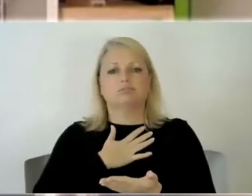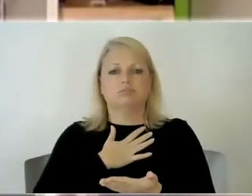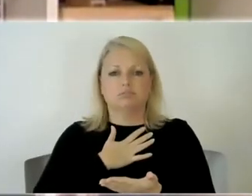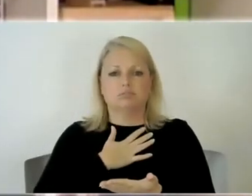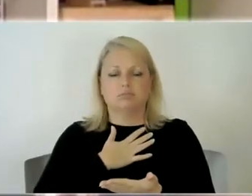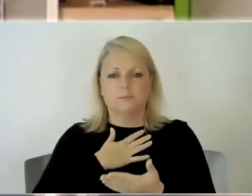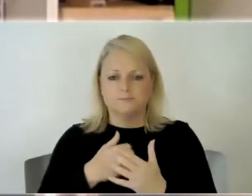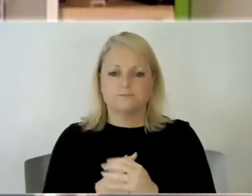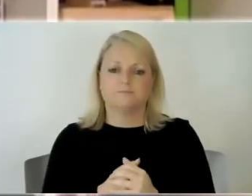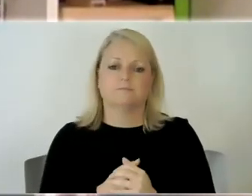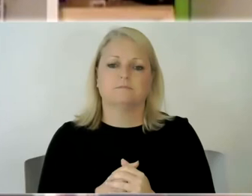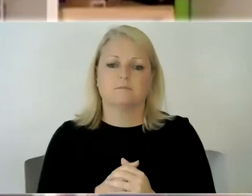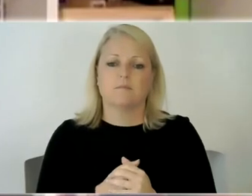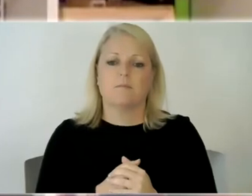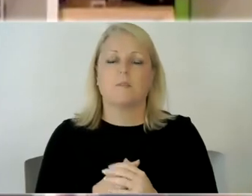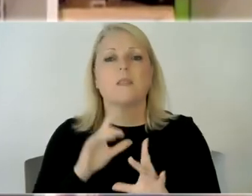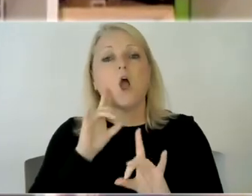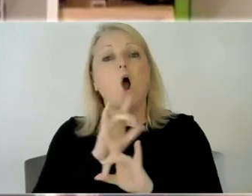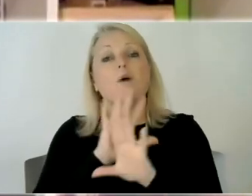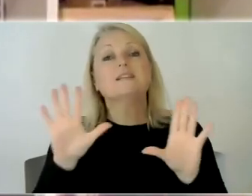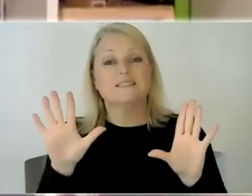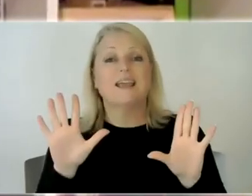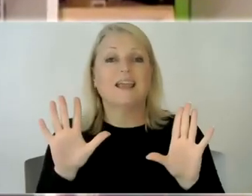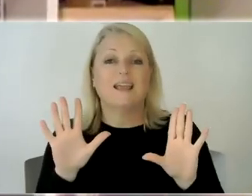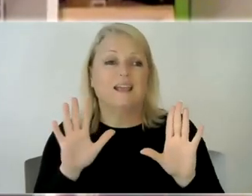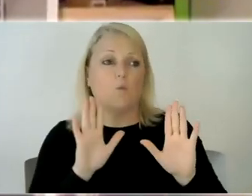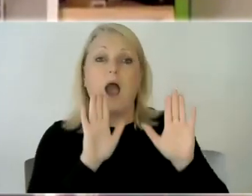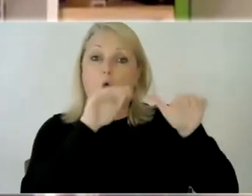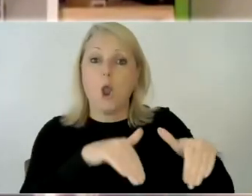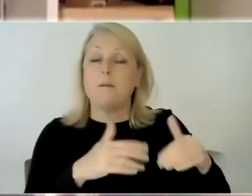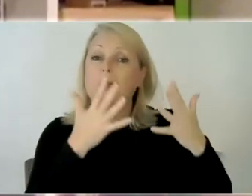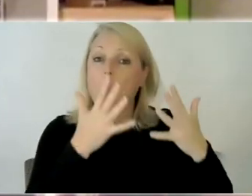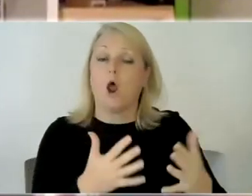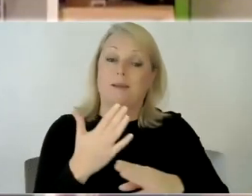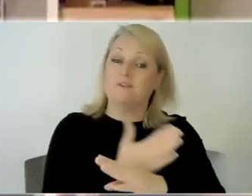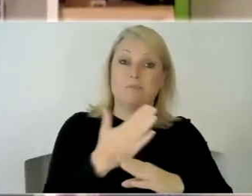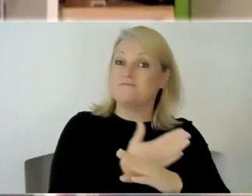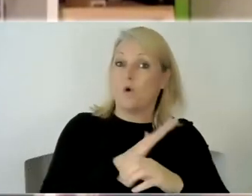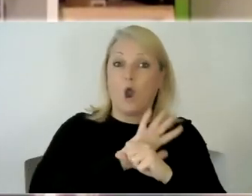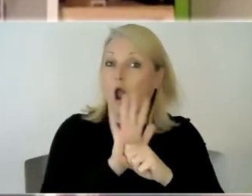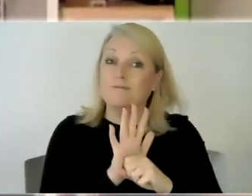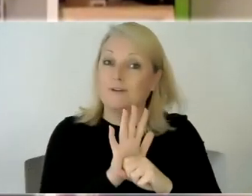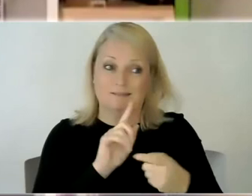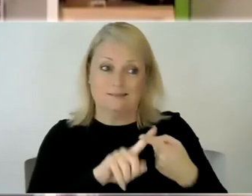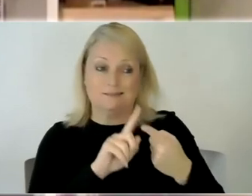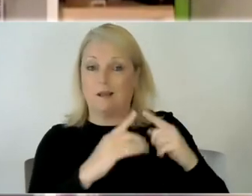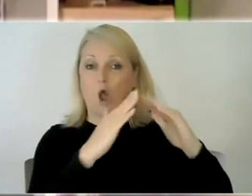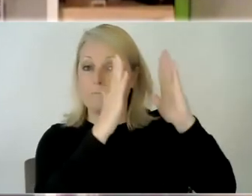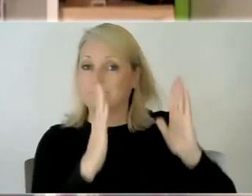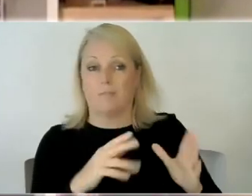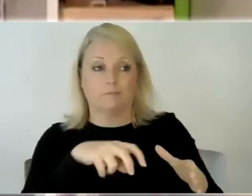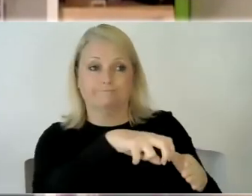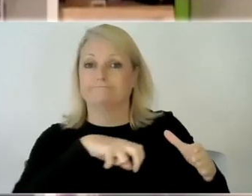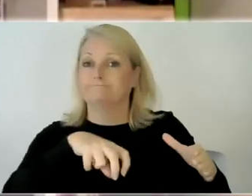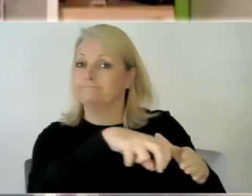obviously we're at home a lot you know before covid there's no no real difference in that um